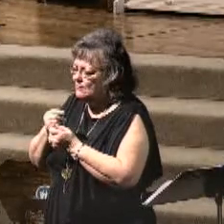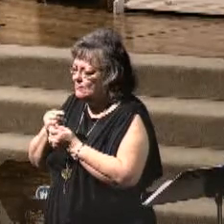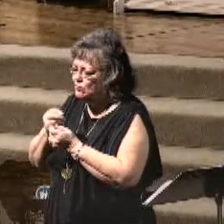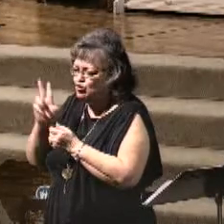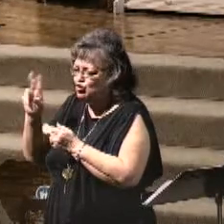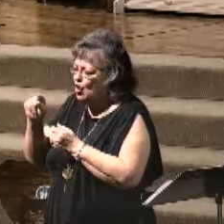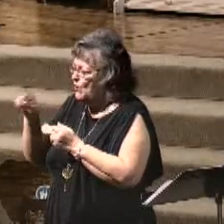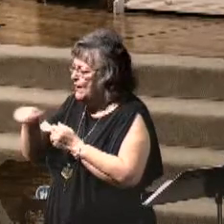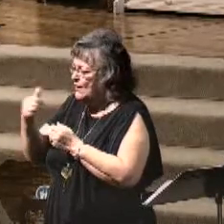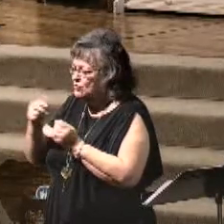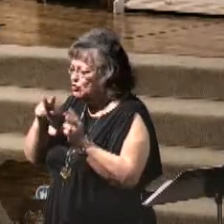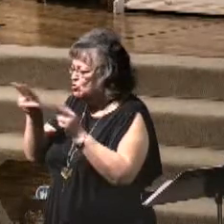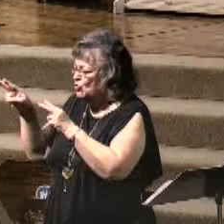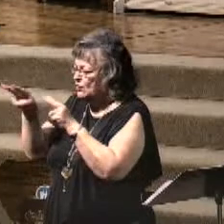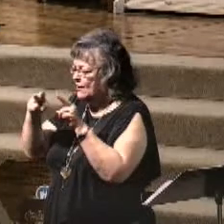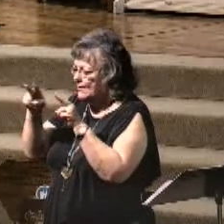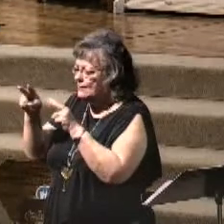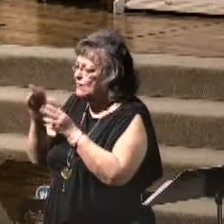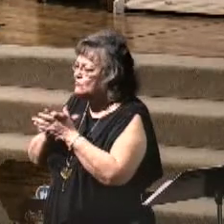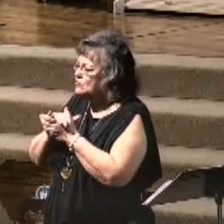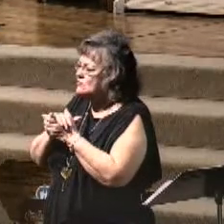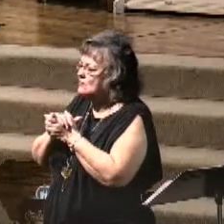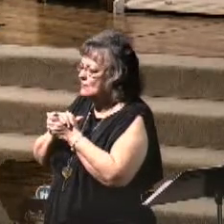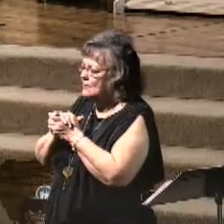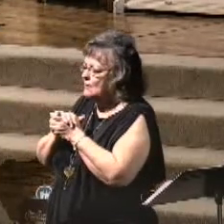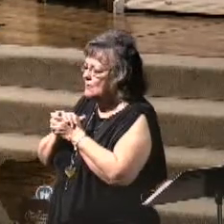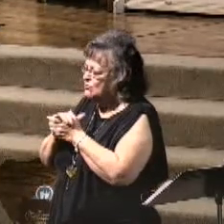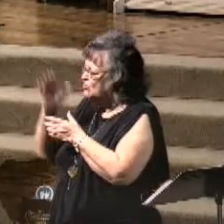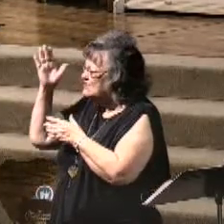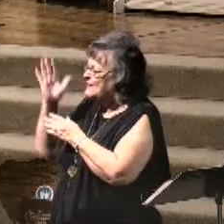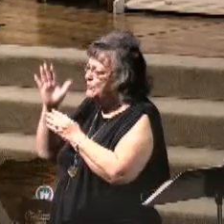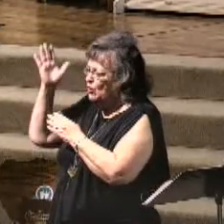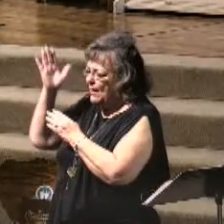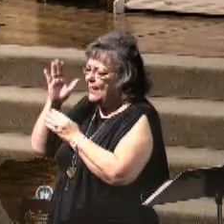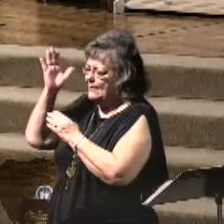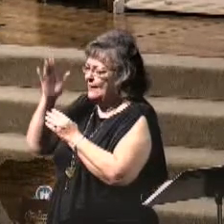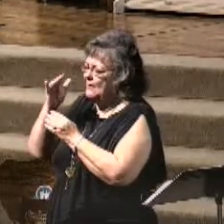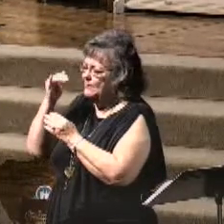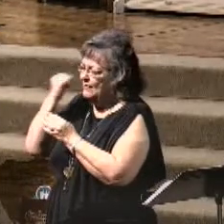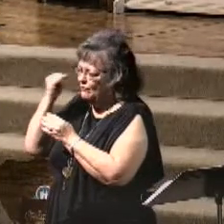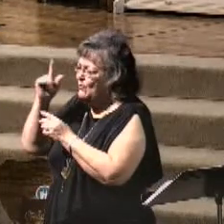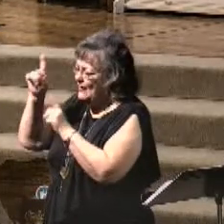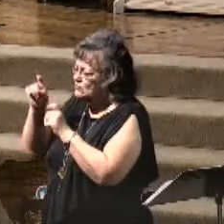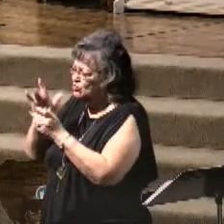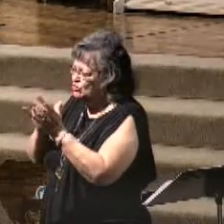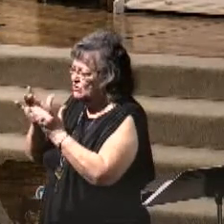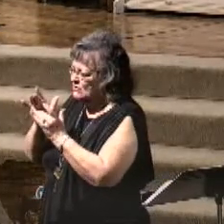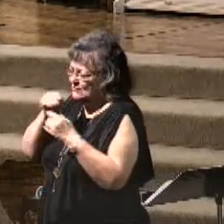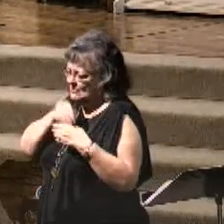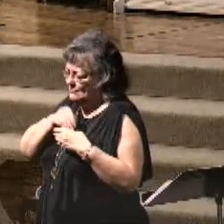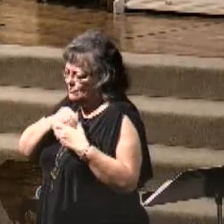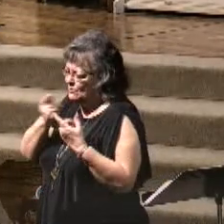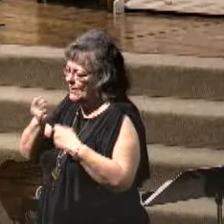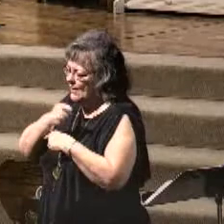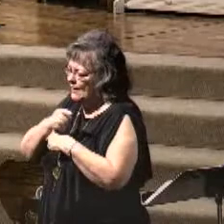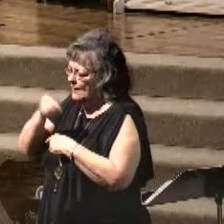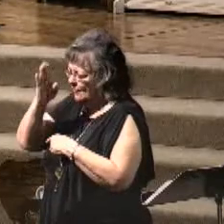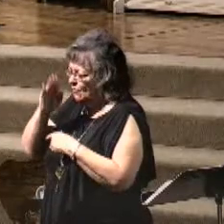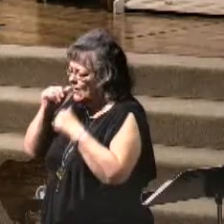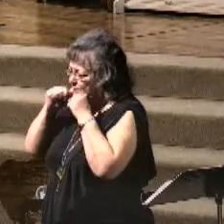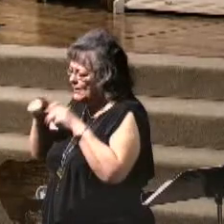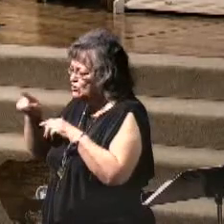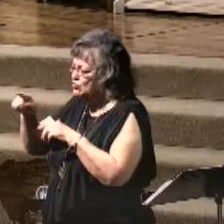just then. Slip your hand up just so I can see it and rejoice with you. Would you do that today? Just slip it up and hold it just for a minute. God bless you, sir. Yes.